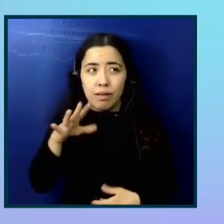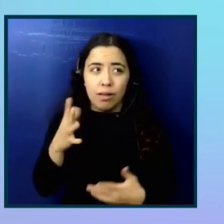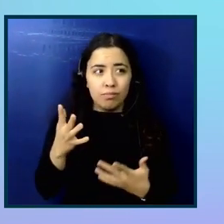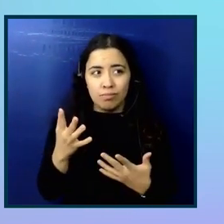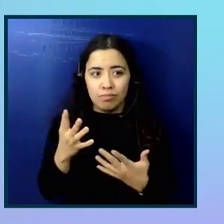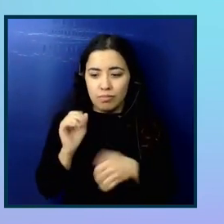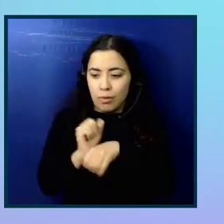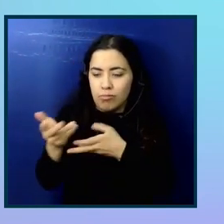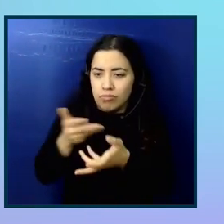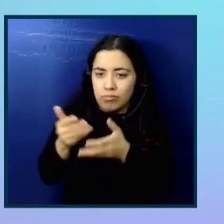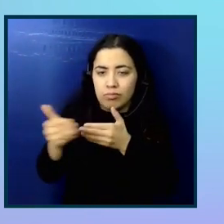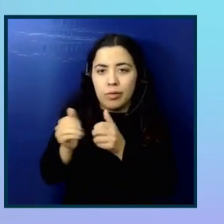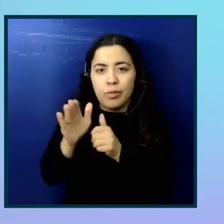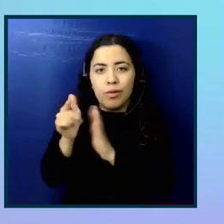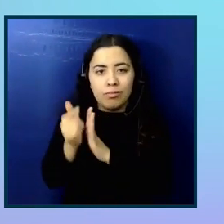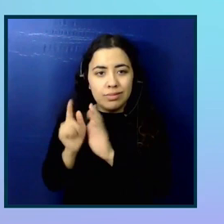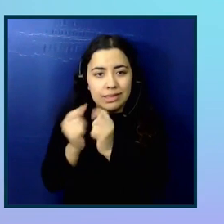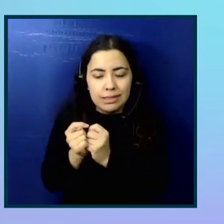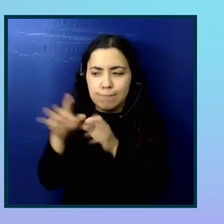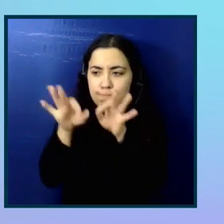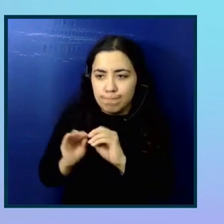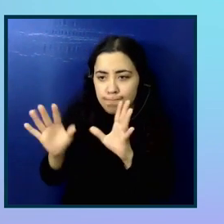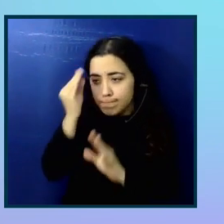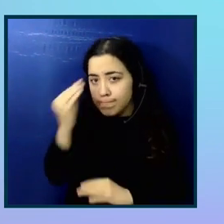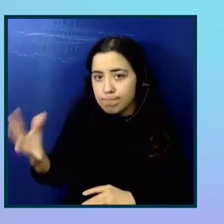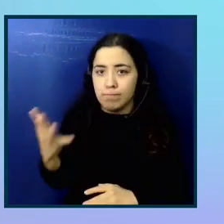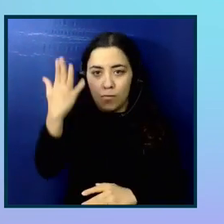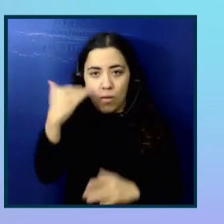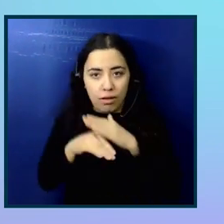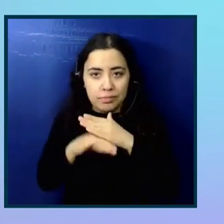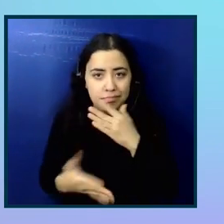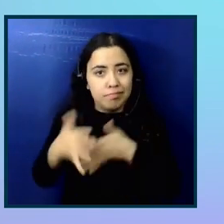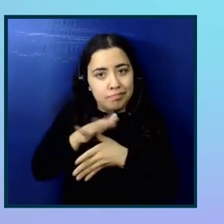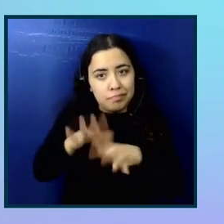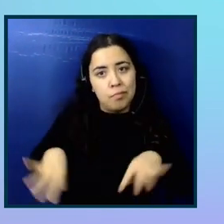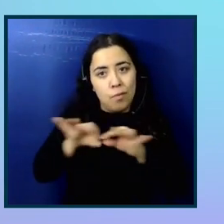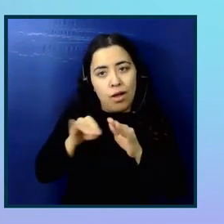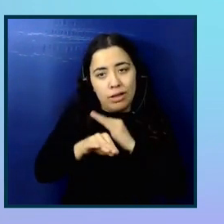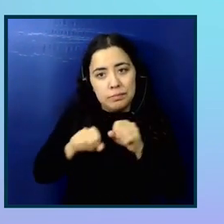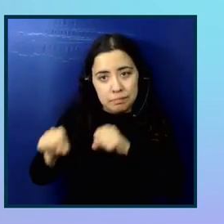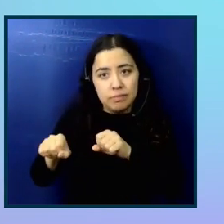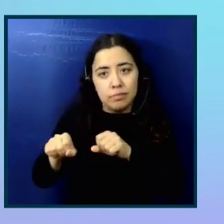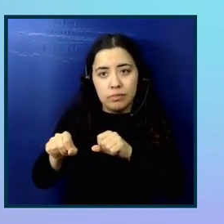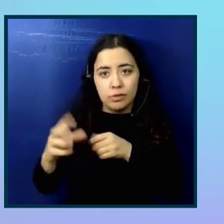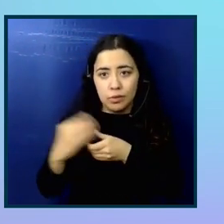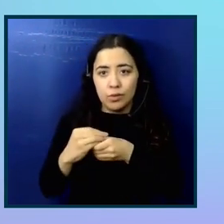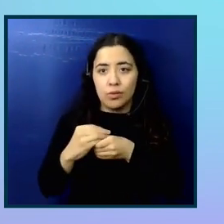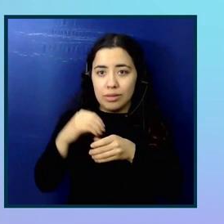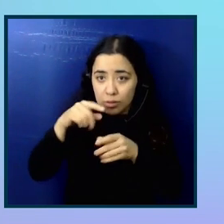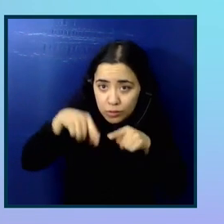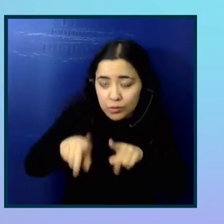with your legal team and explaining to them why accessibility is important to include in research.